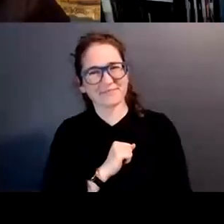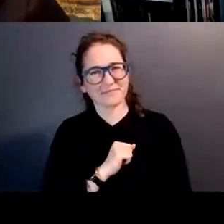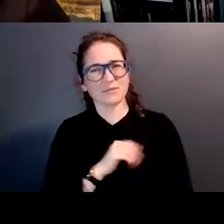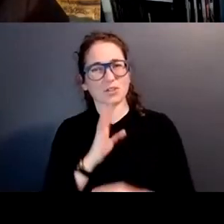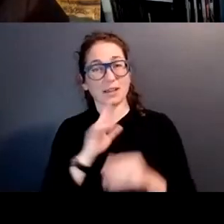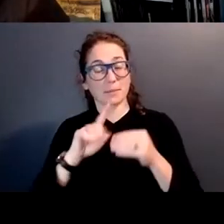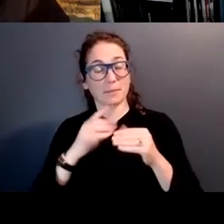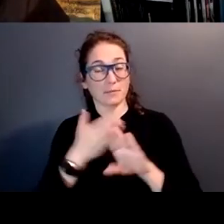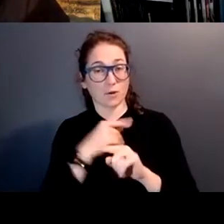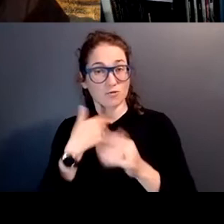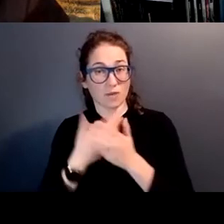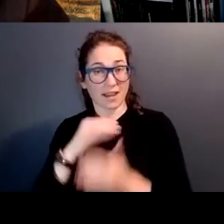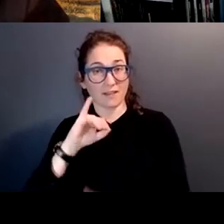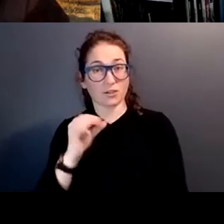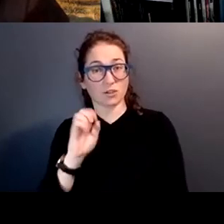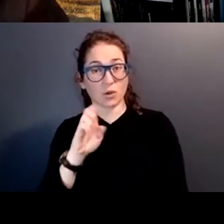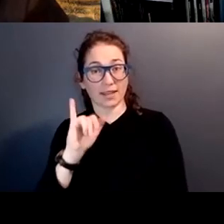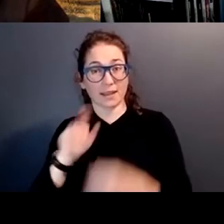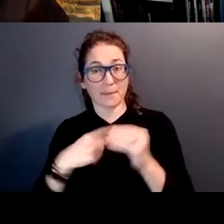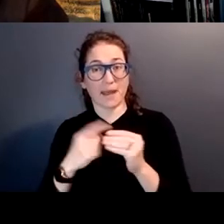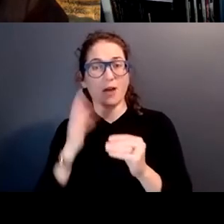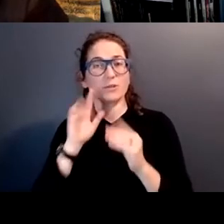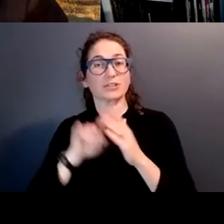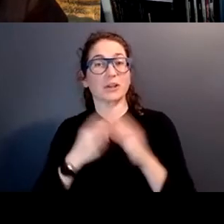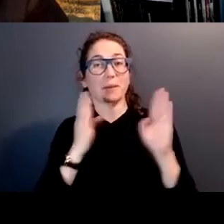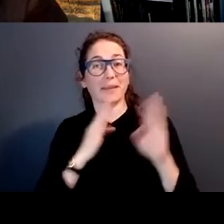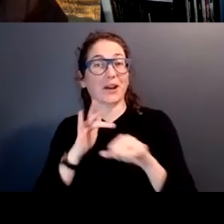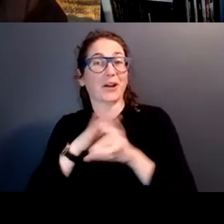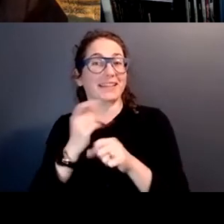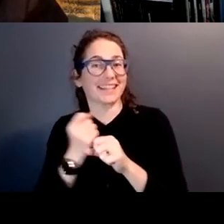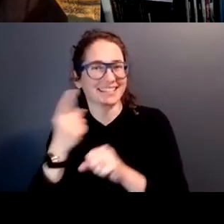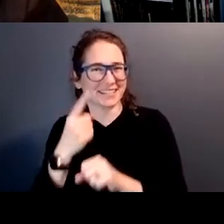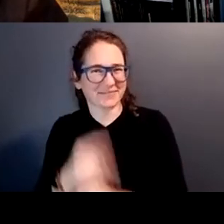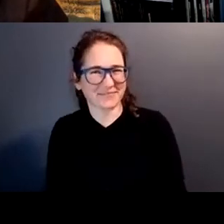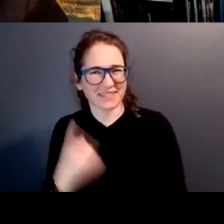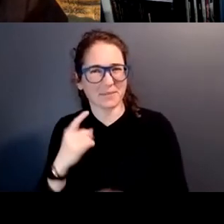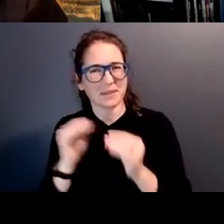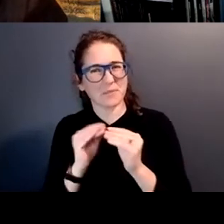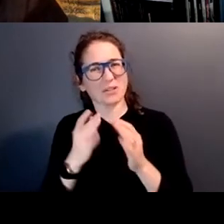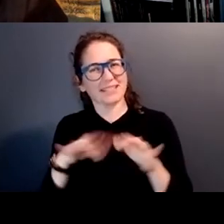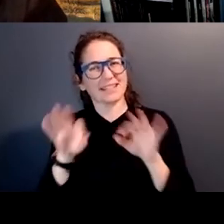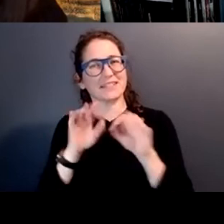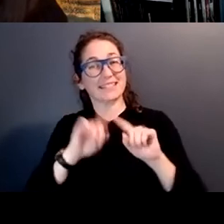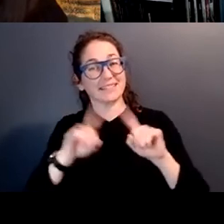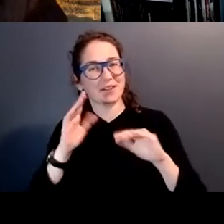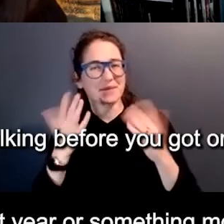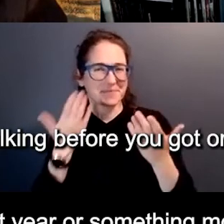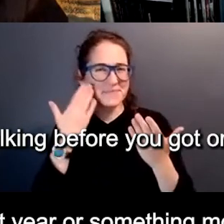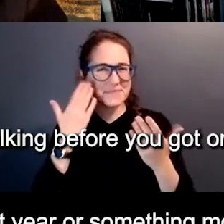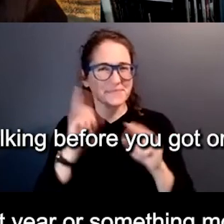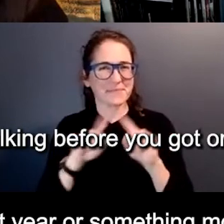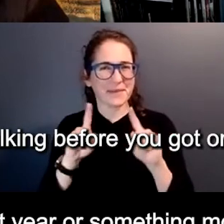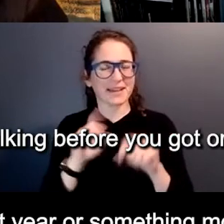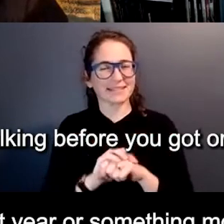before you got on Jolie about how we'll start planning earlier next year or something more significant, different, but you know,